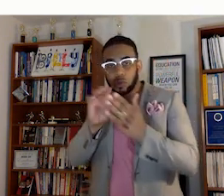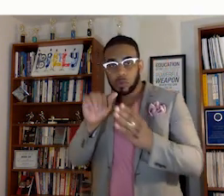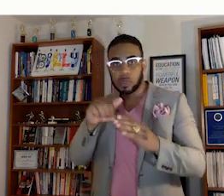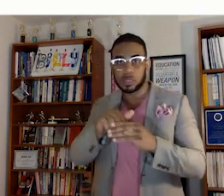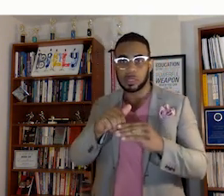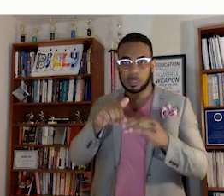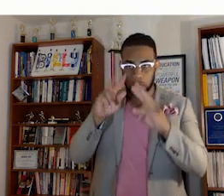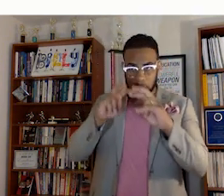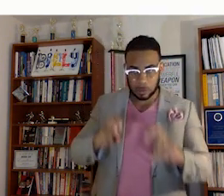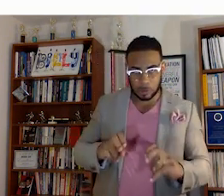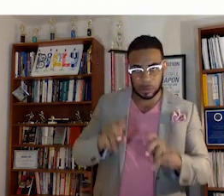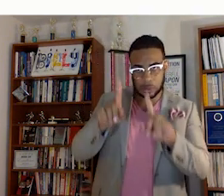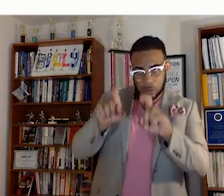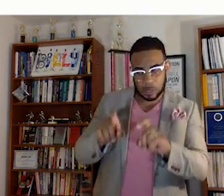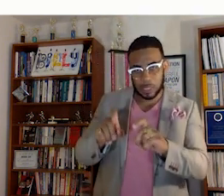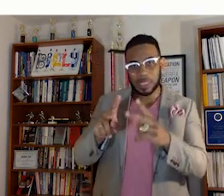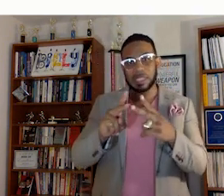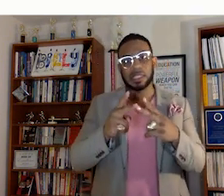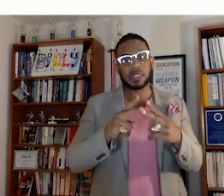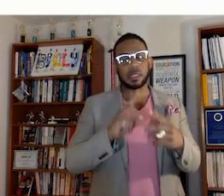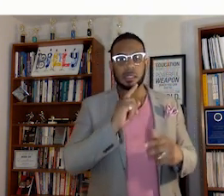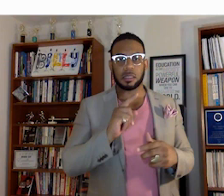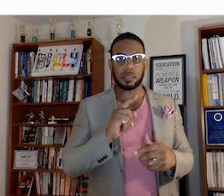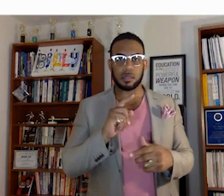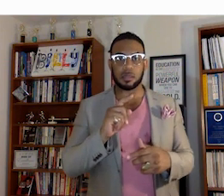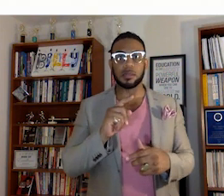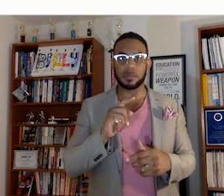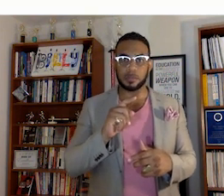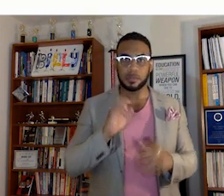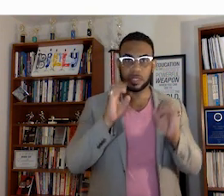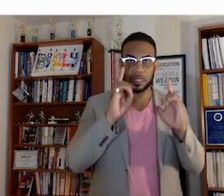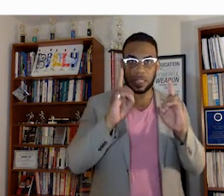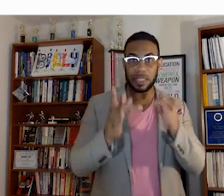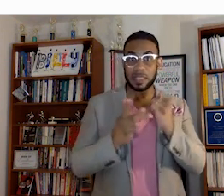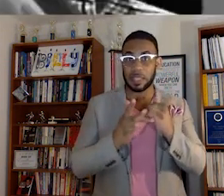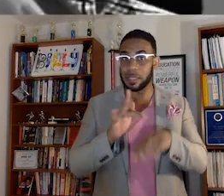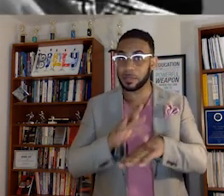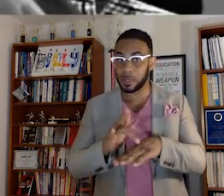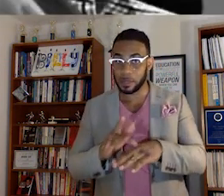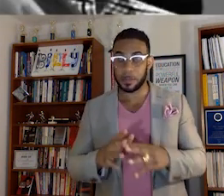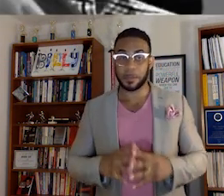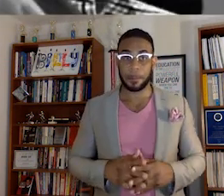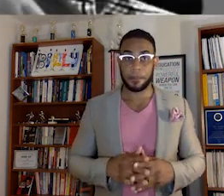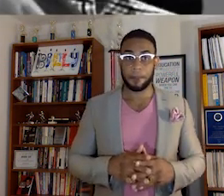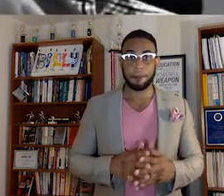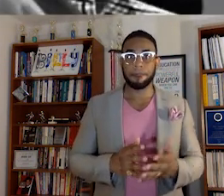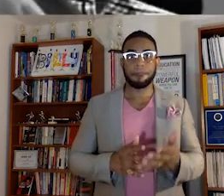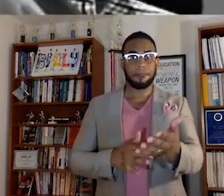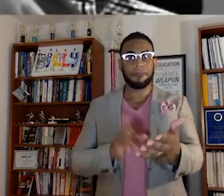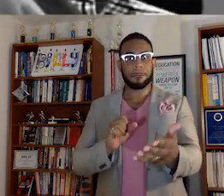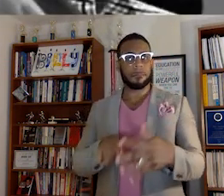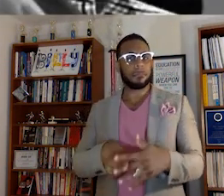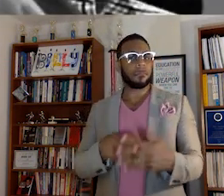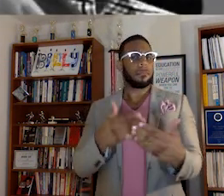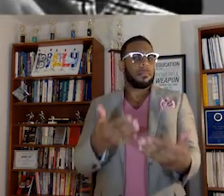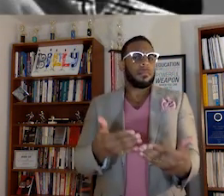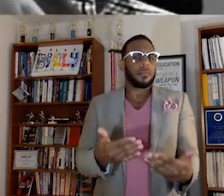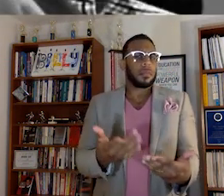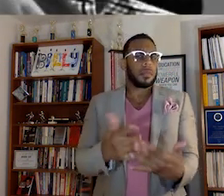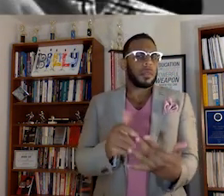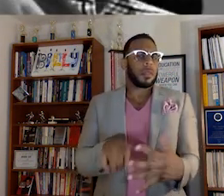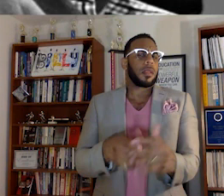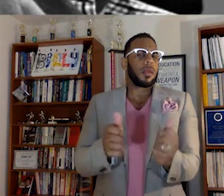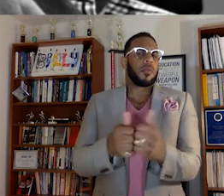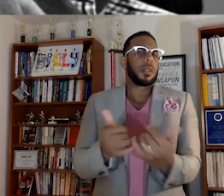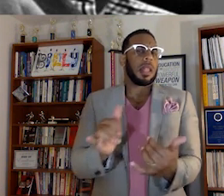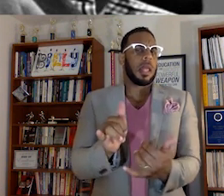and assess them. And the second thing is the ad tech space. Nate Rose So to start off, we want to